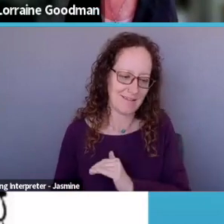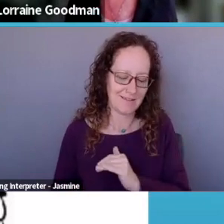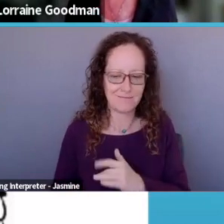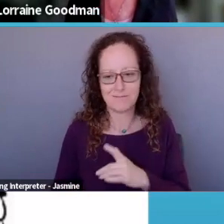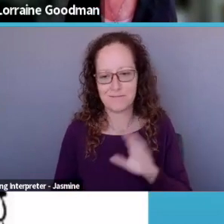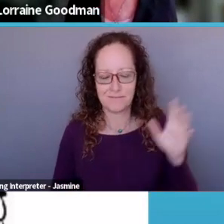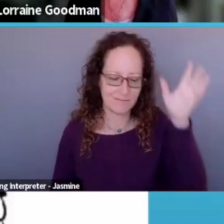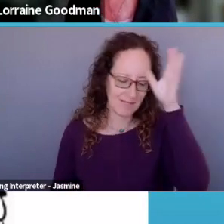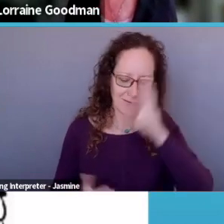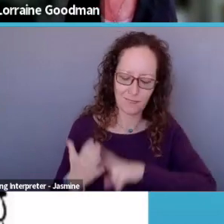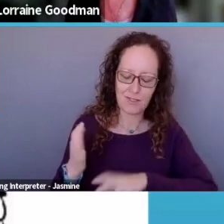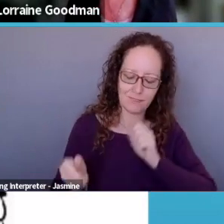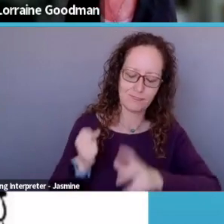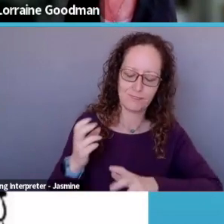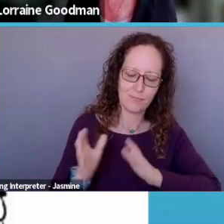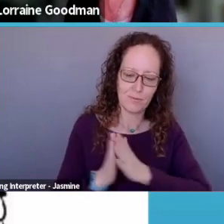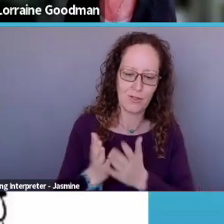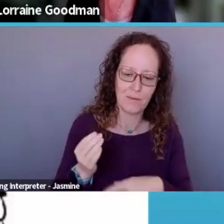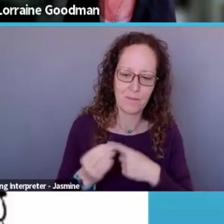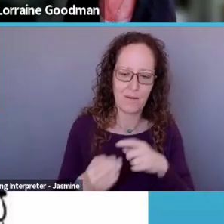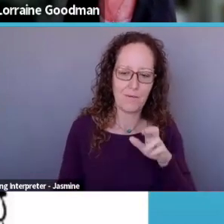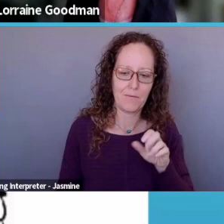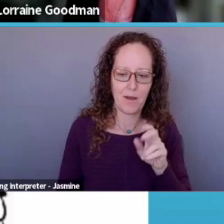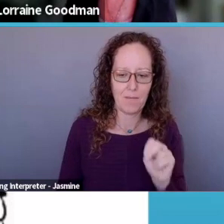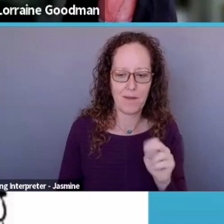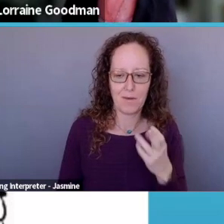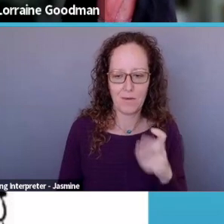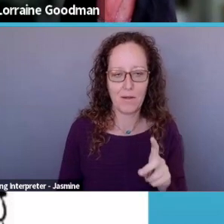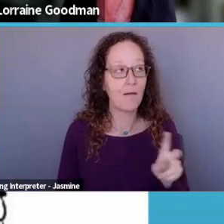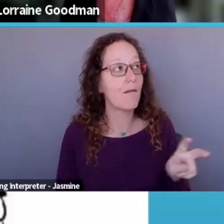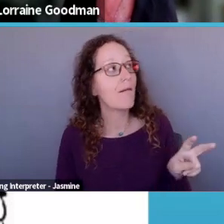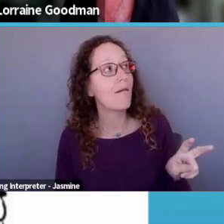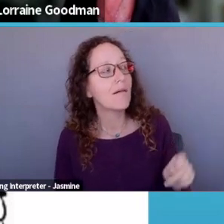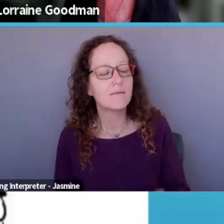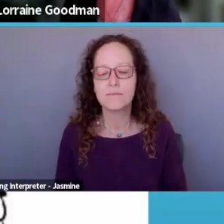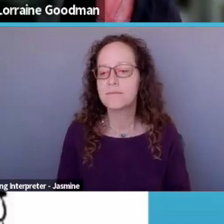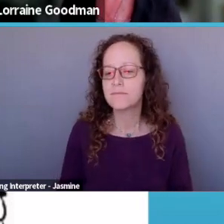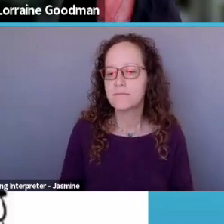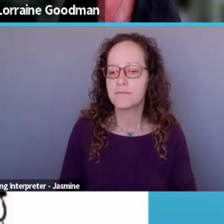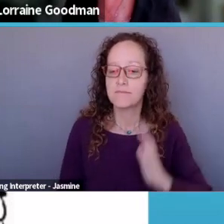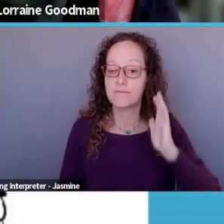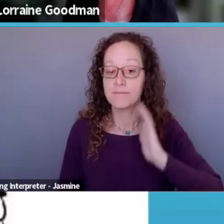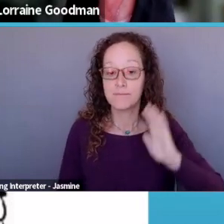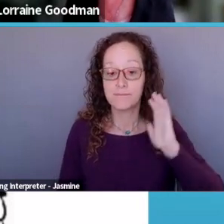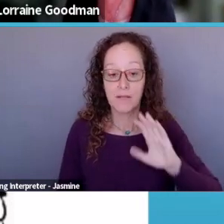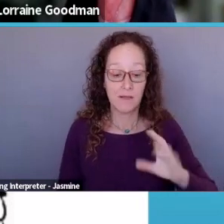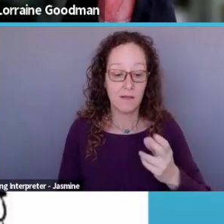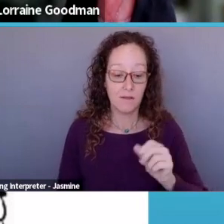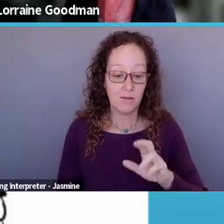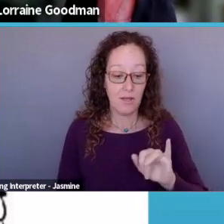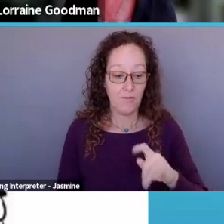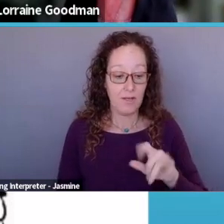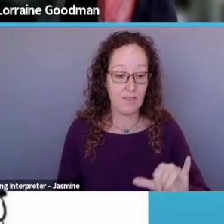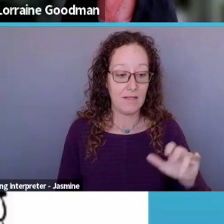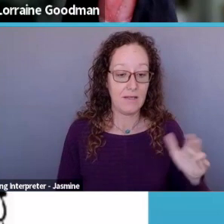know, um, back in the day, campaign monitor, uh, campaign, uh, charity navigator, sorry, charity